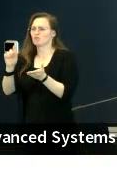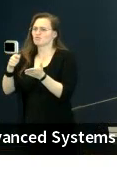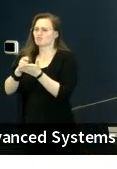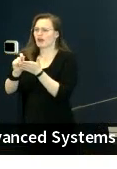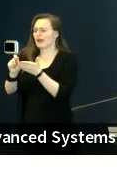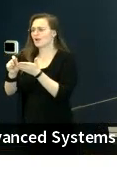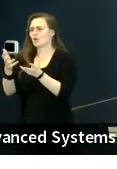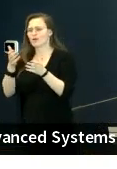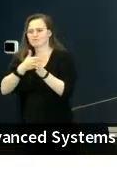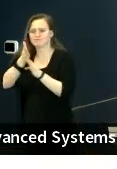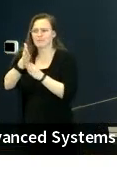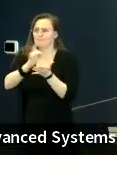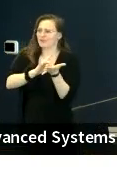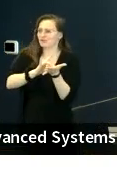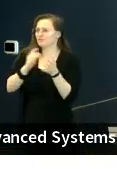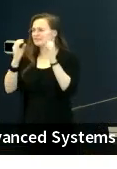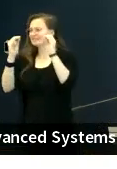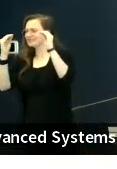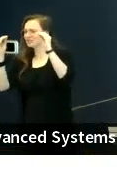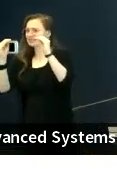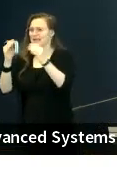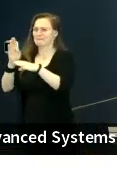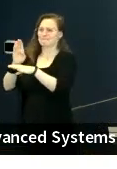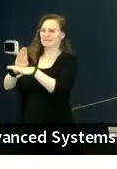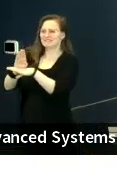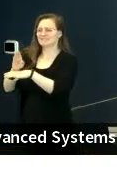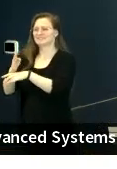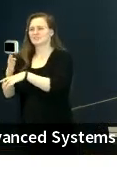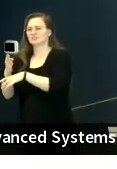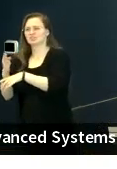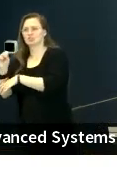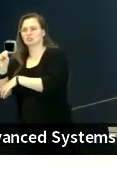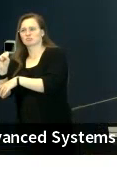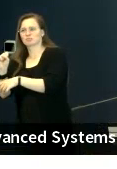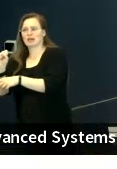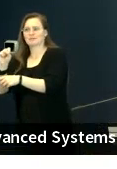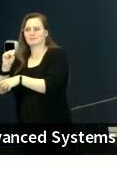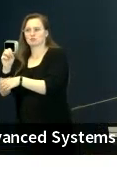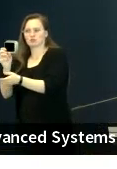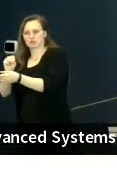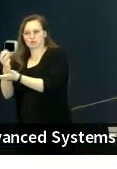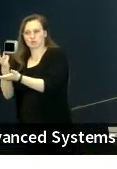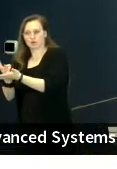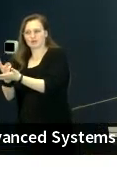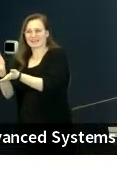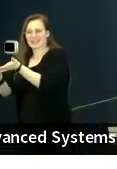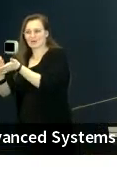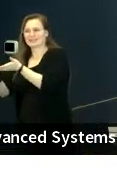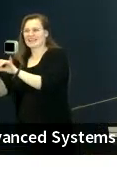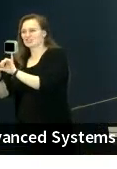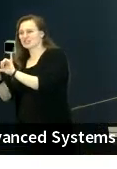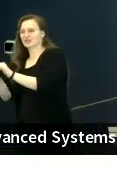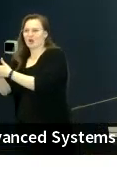teaching, business, social work, accounting, engineering, the arts,